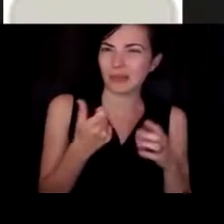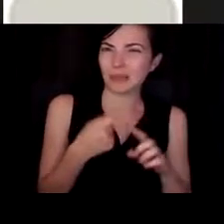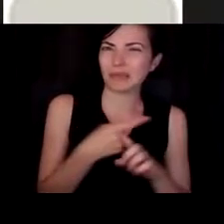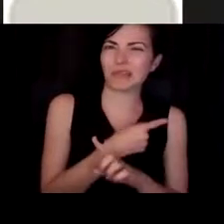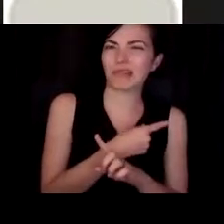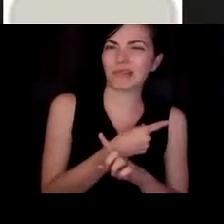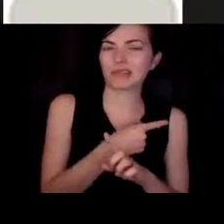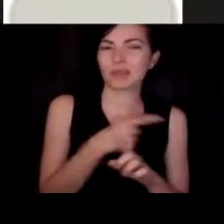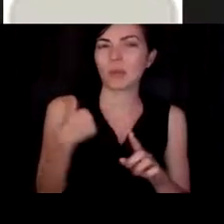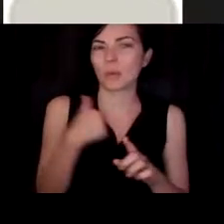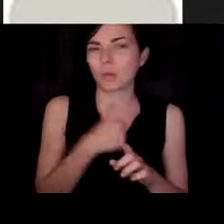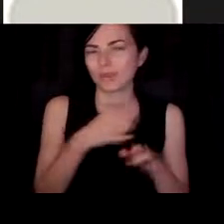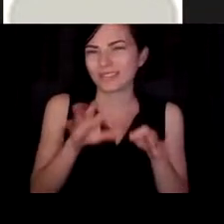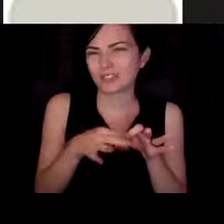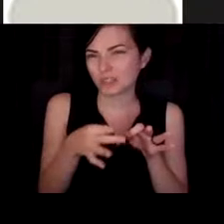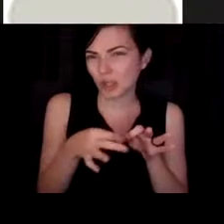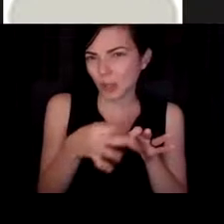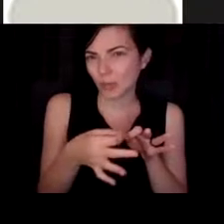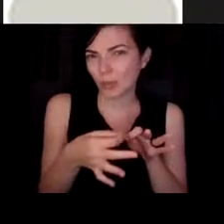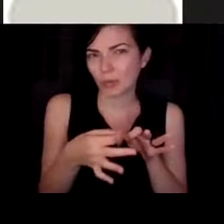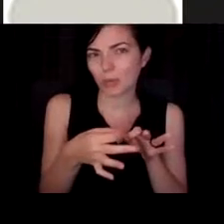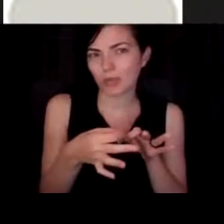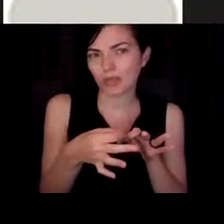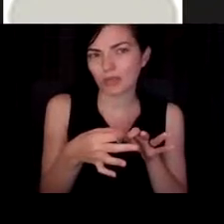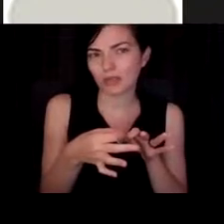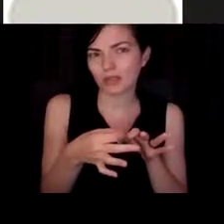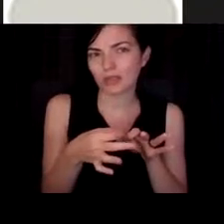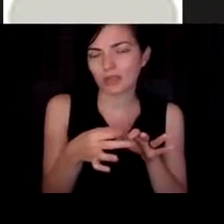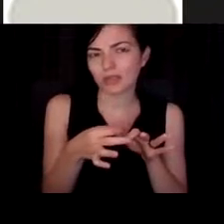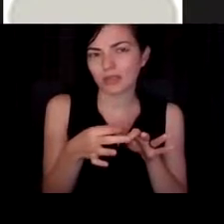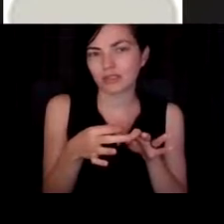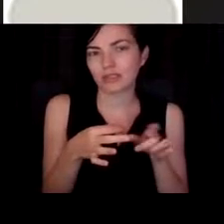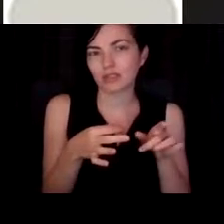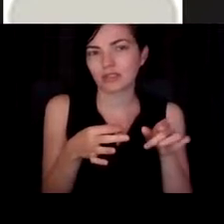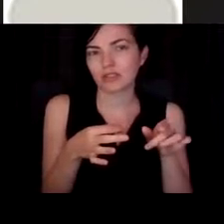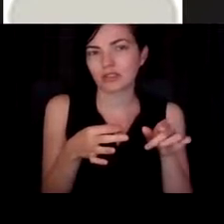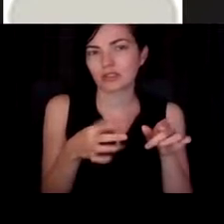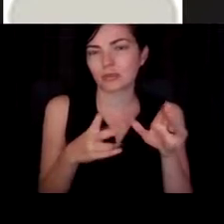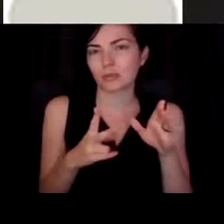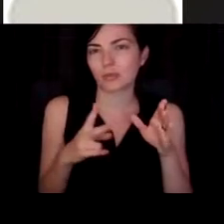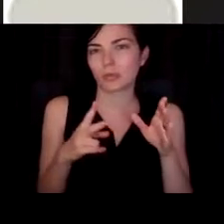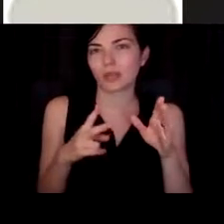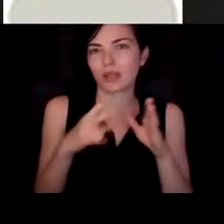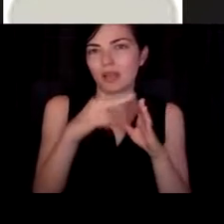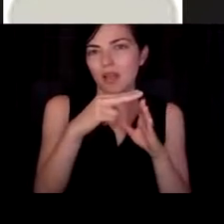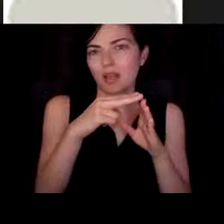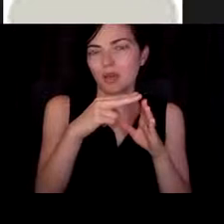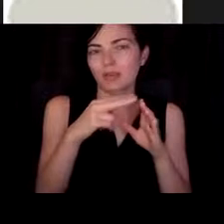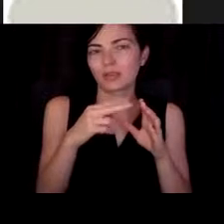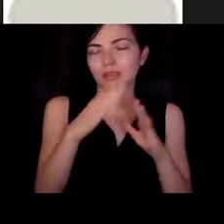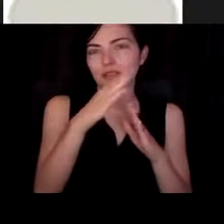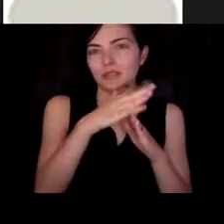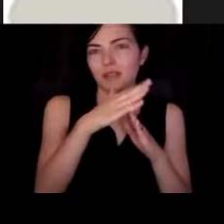into the area where we cut out, but we cut out about the top half of the right ventricle free wall. And we can now